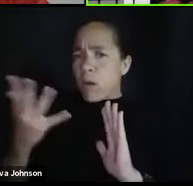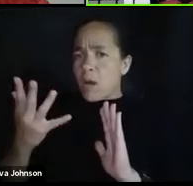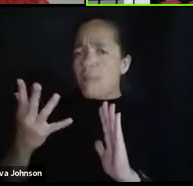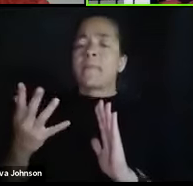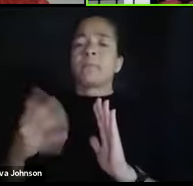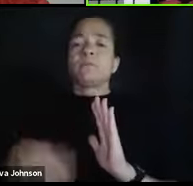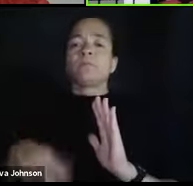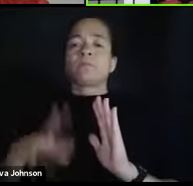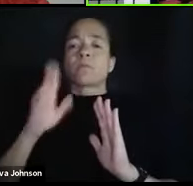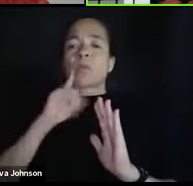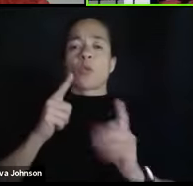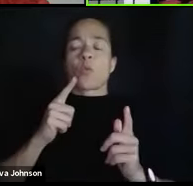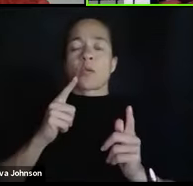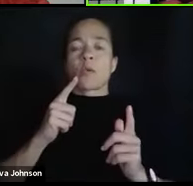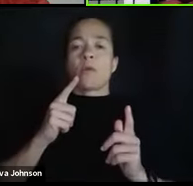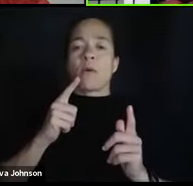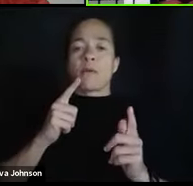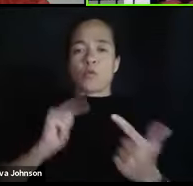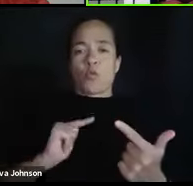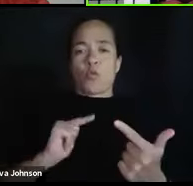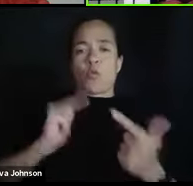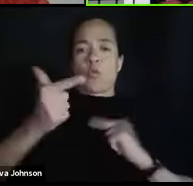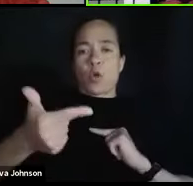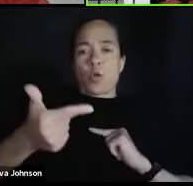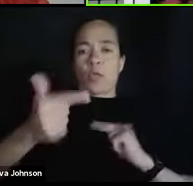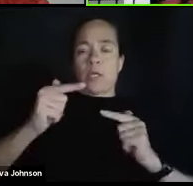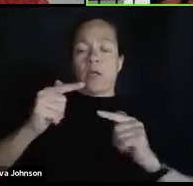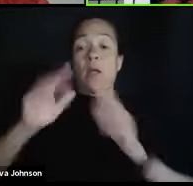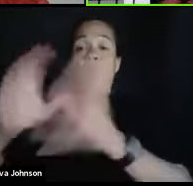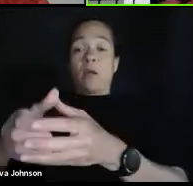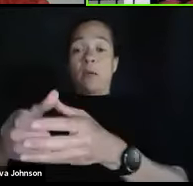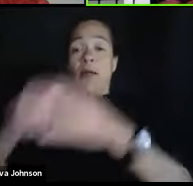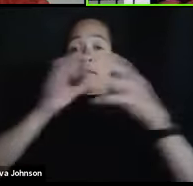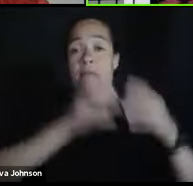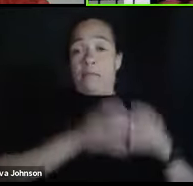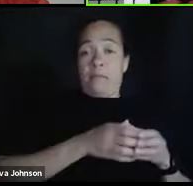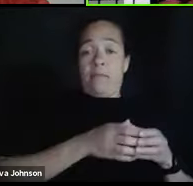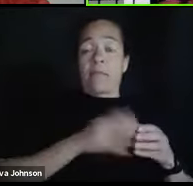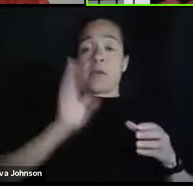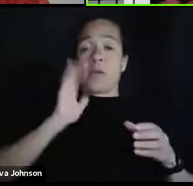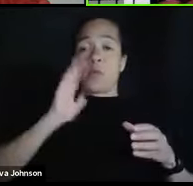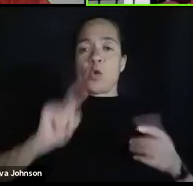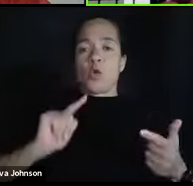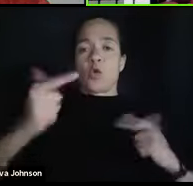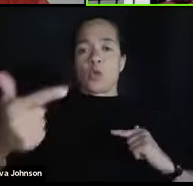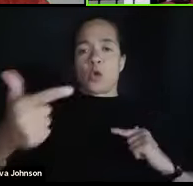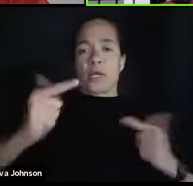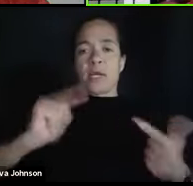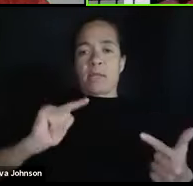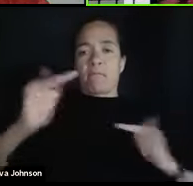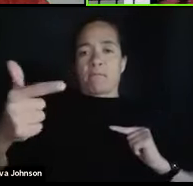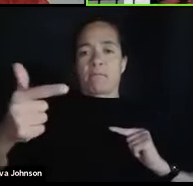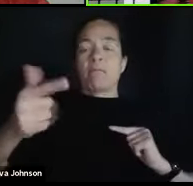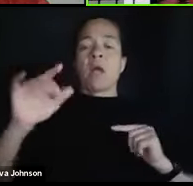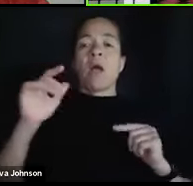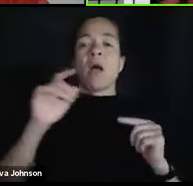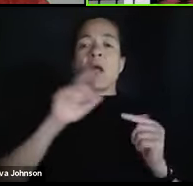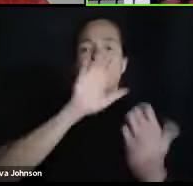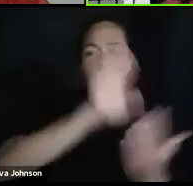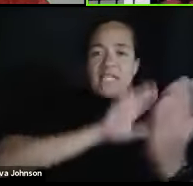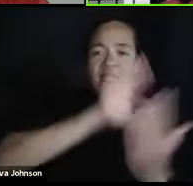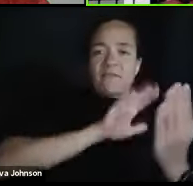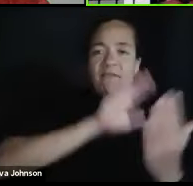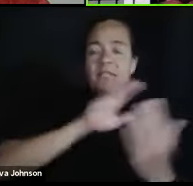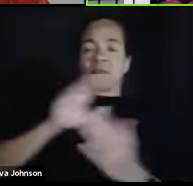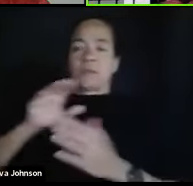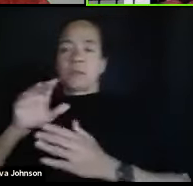rotate a portion of students with face-to-face lectures. For example, let's say introductory